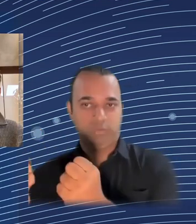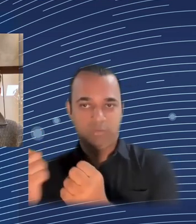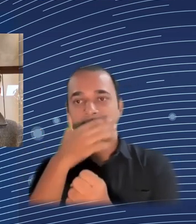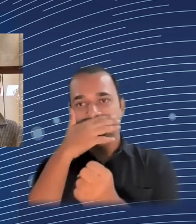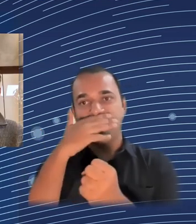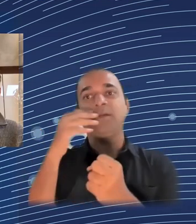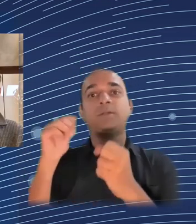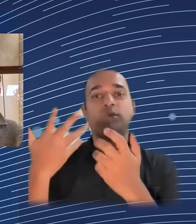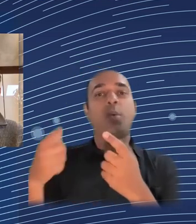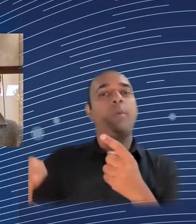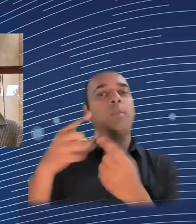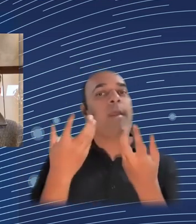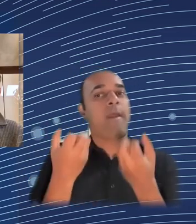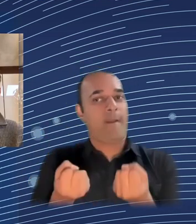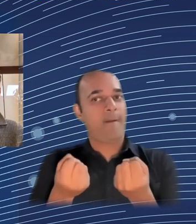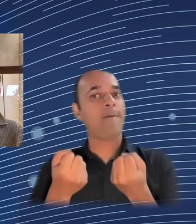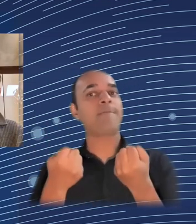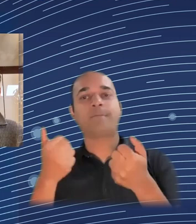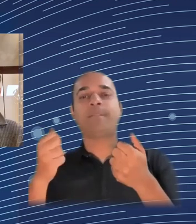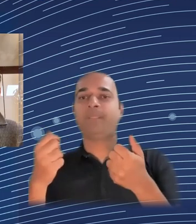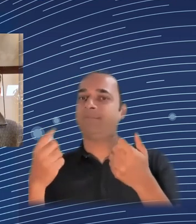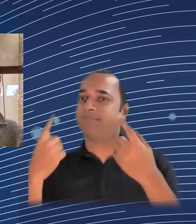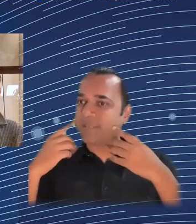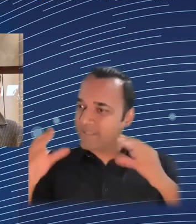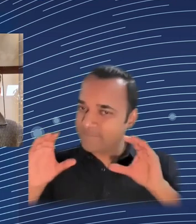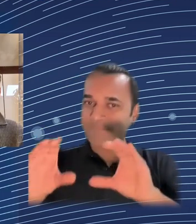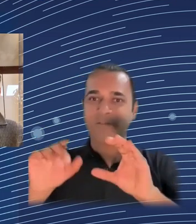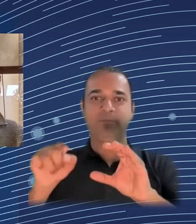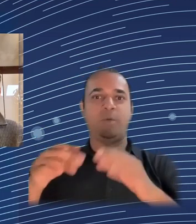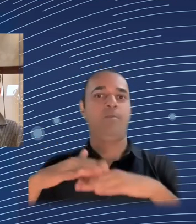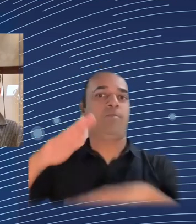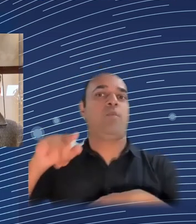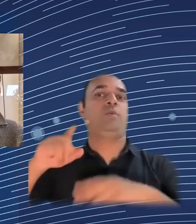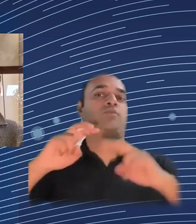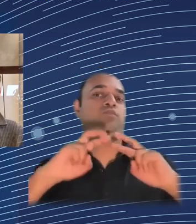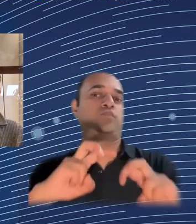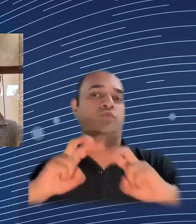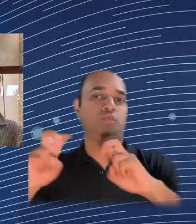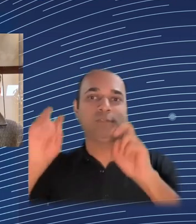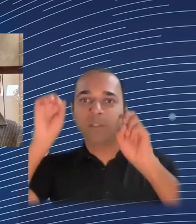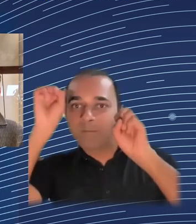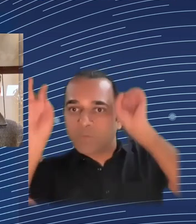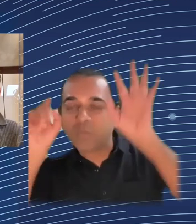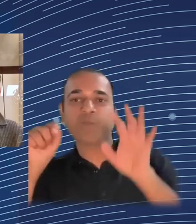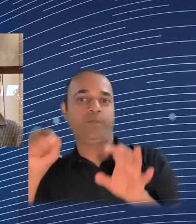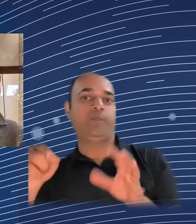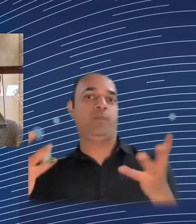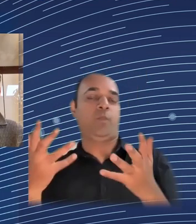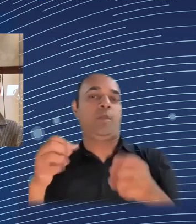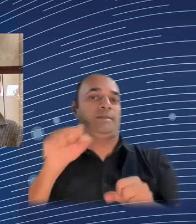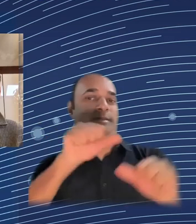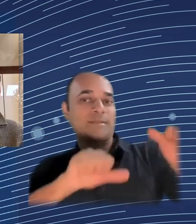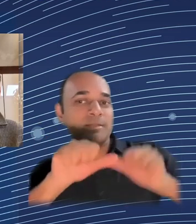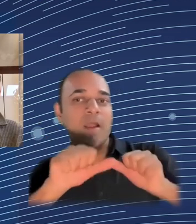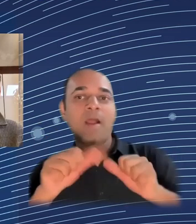suggestion indeed. We have a question here in the front. No, it's not a question. You wanted to reply. Well, feel free. I mean, it's a